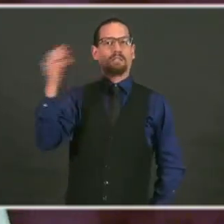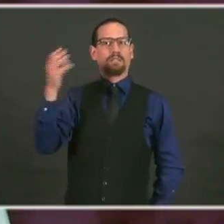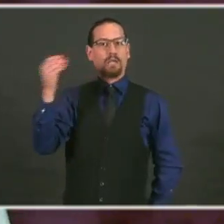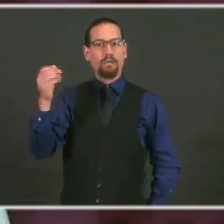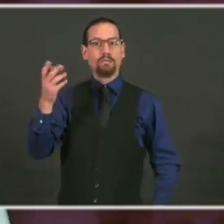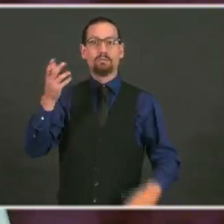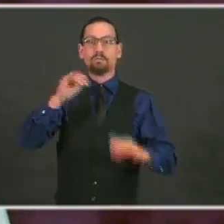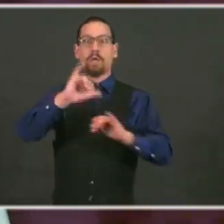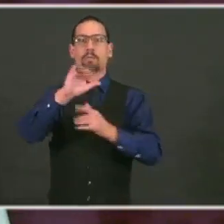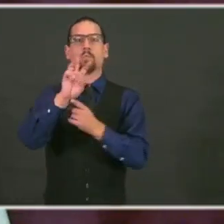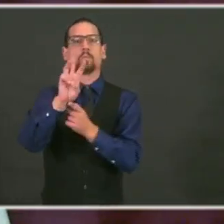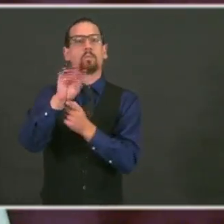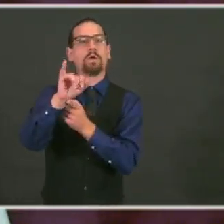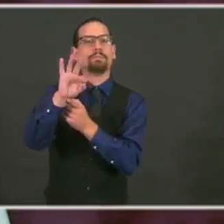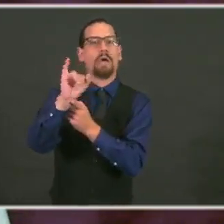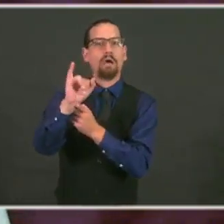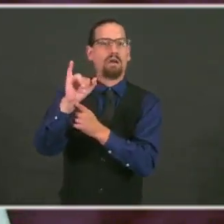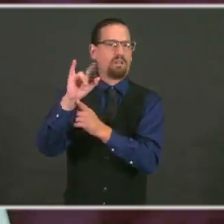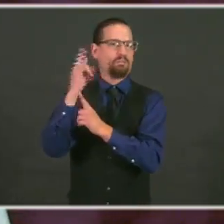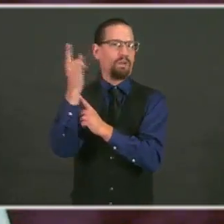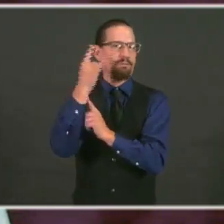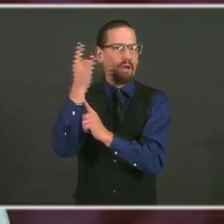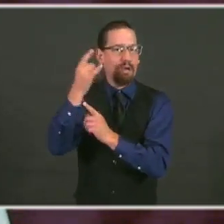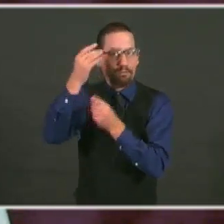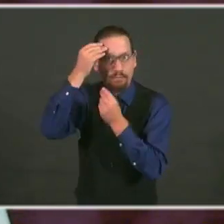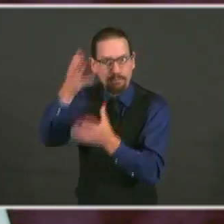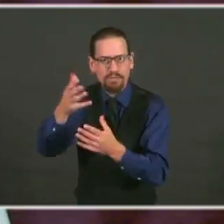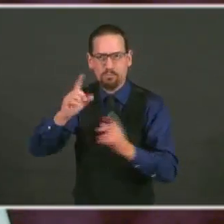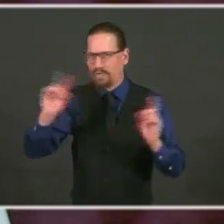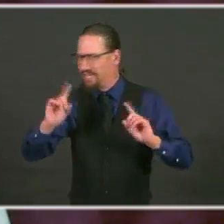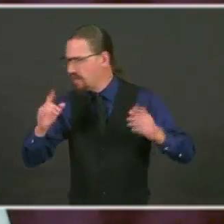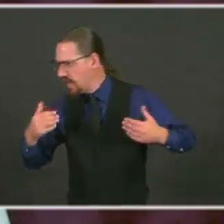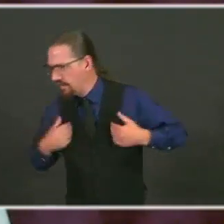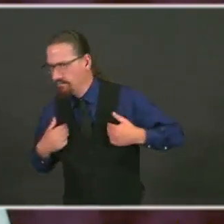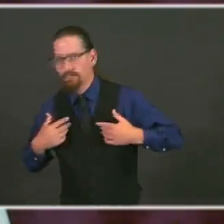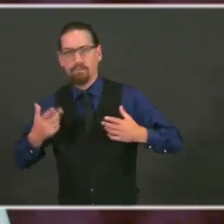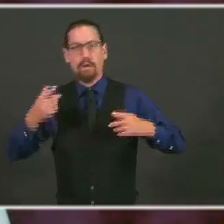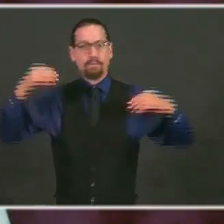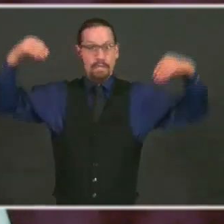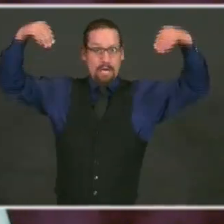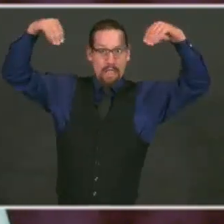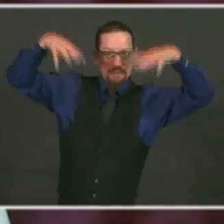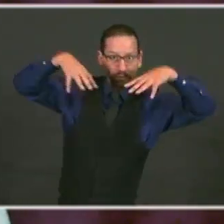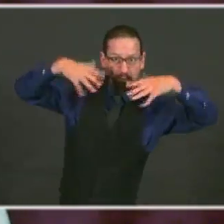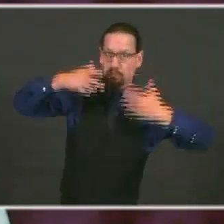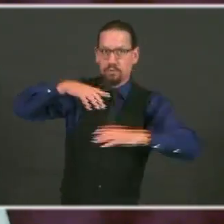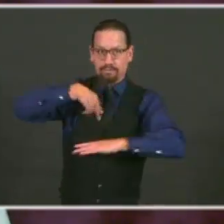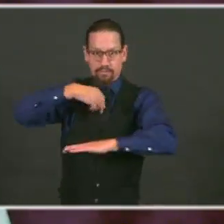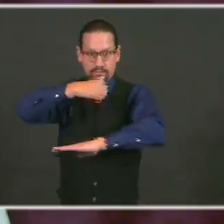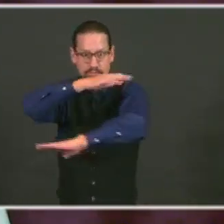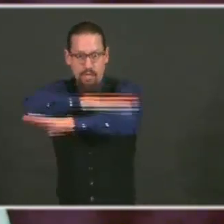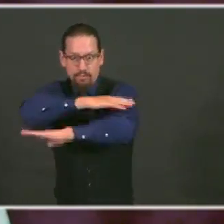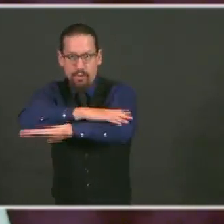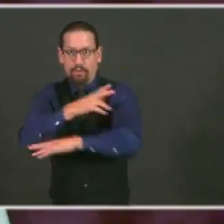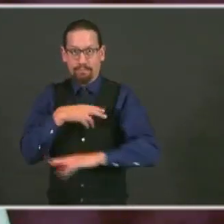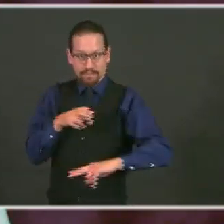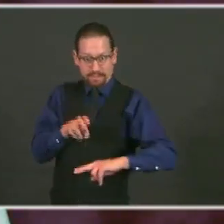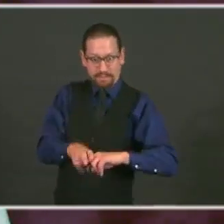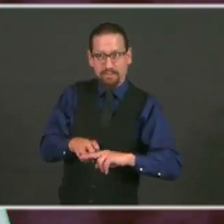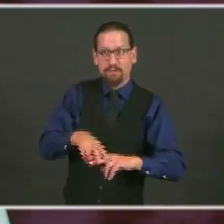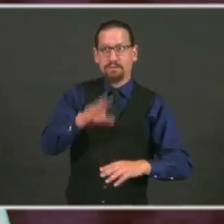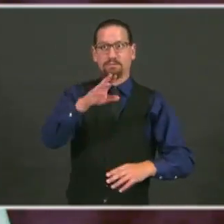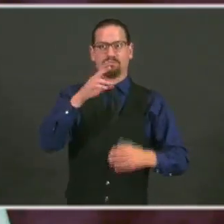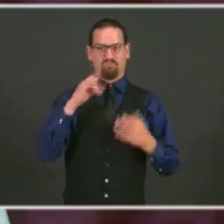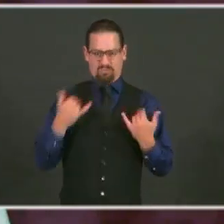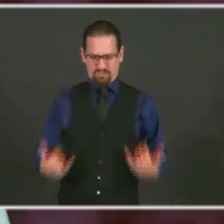starting later today, applications will be available, and you can go ahead and apply for funds to make those